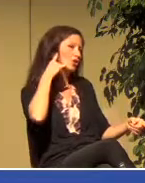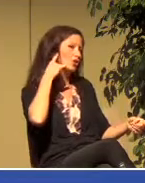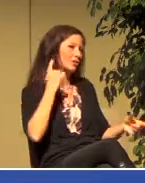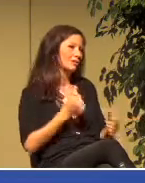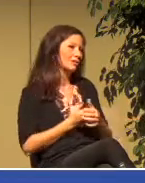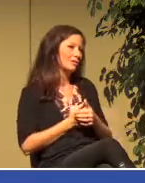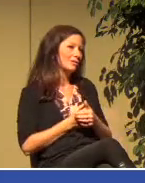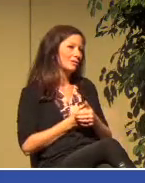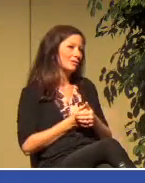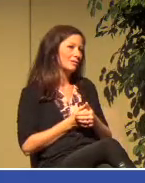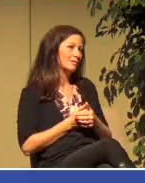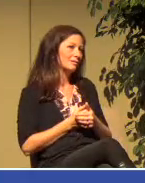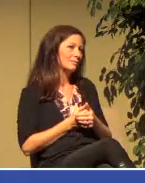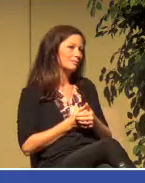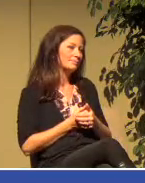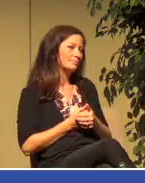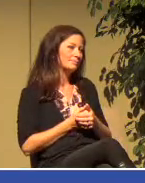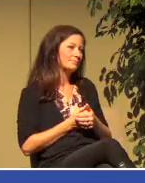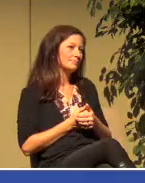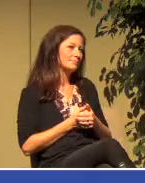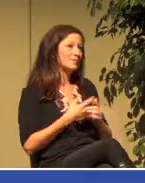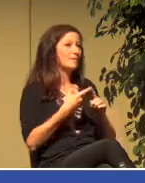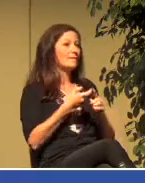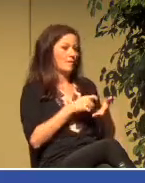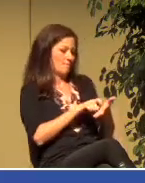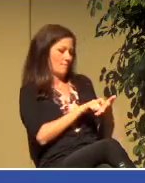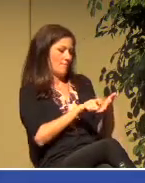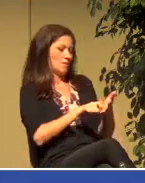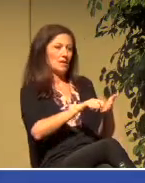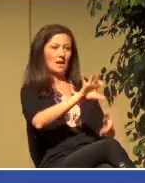We know that also from verse 9.